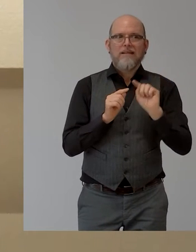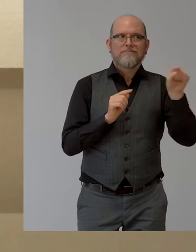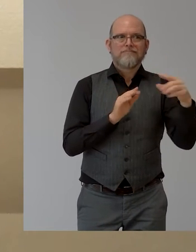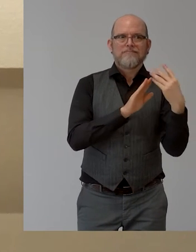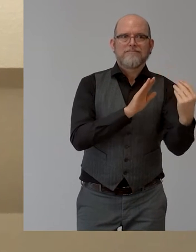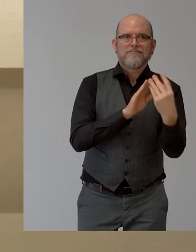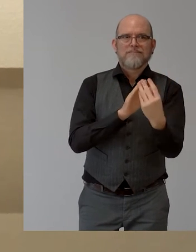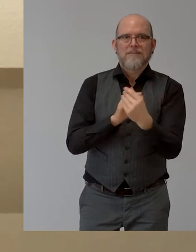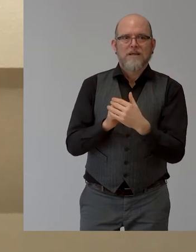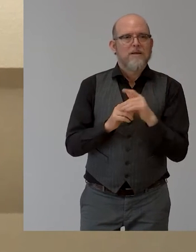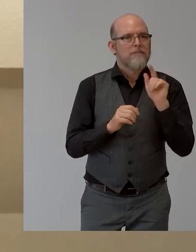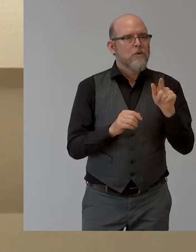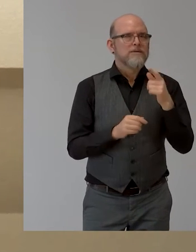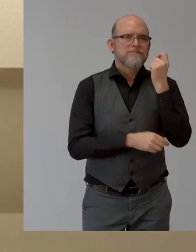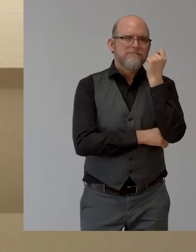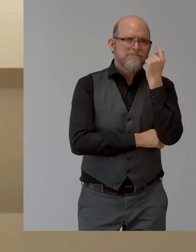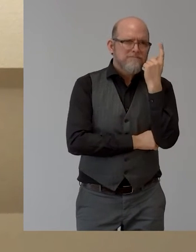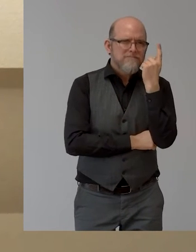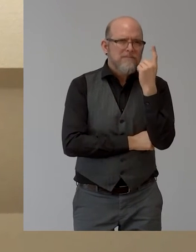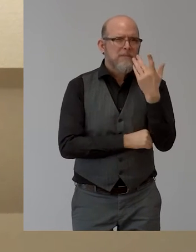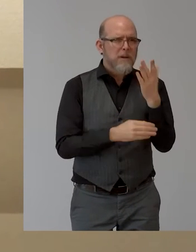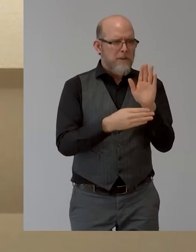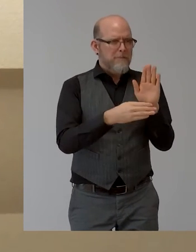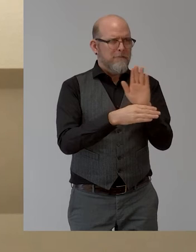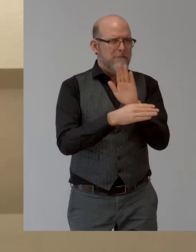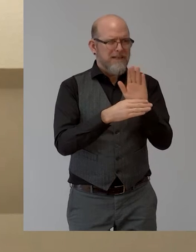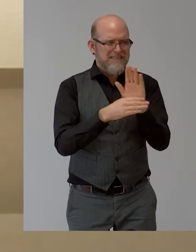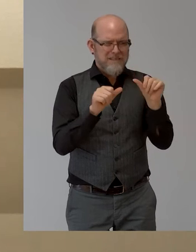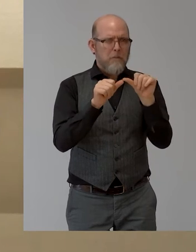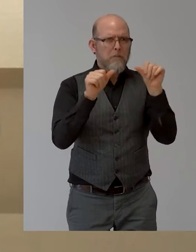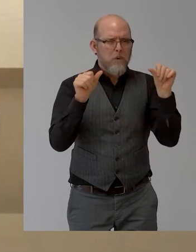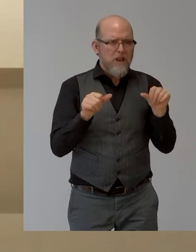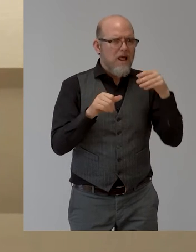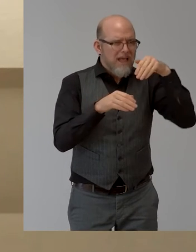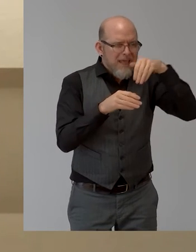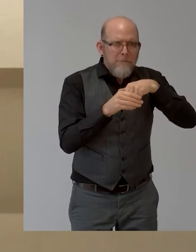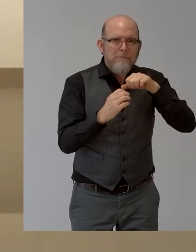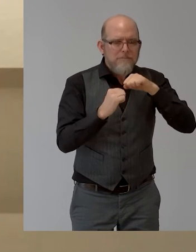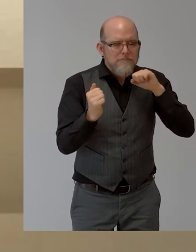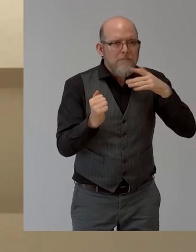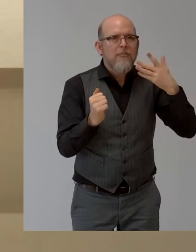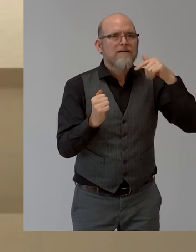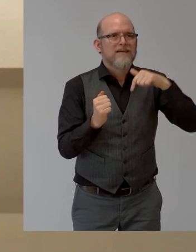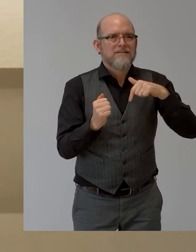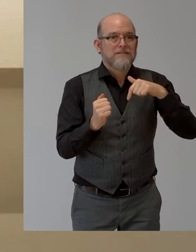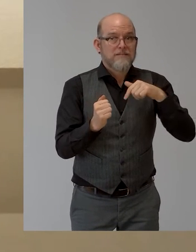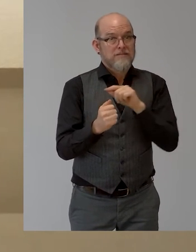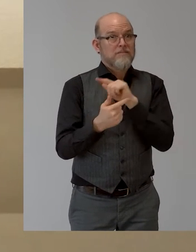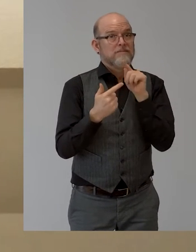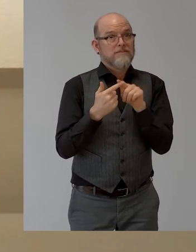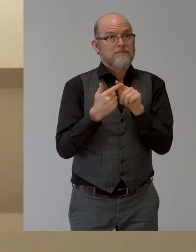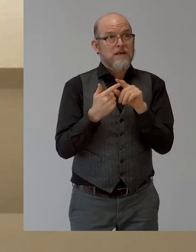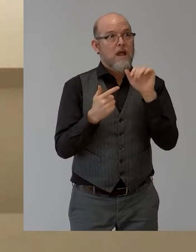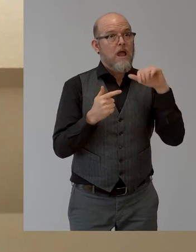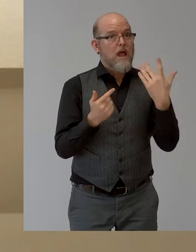let's say, the business model and the proof of concept. And because we know from other applications in the market and